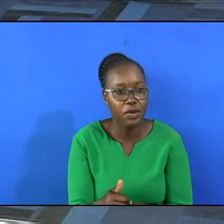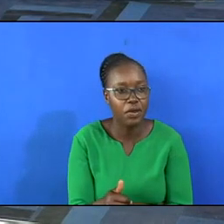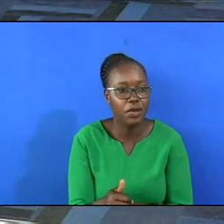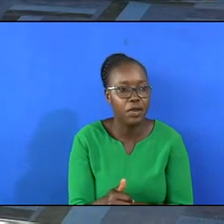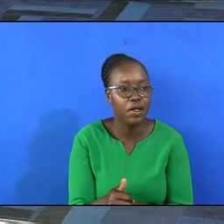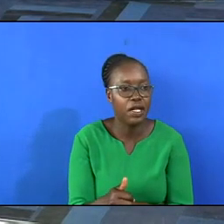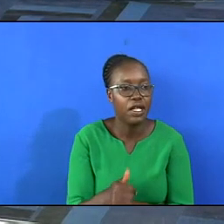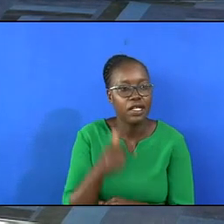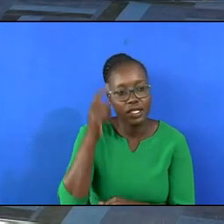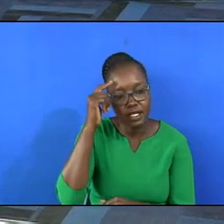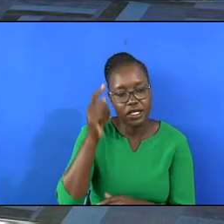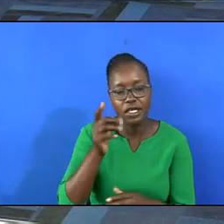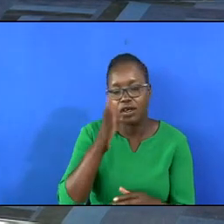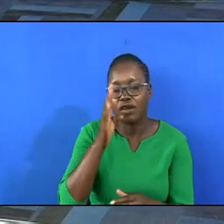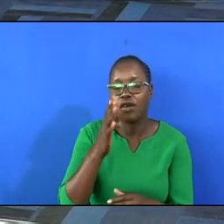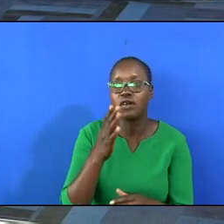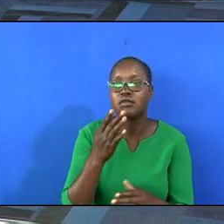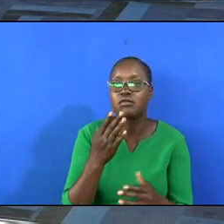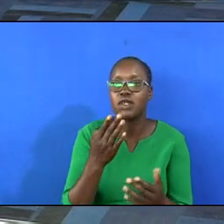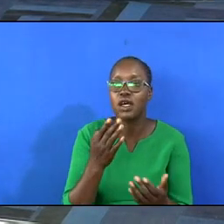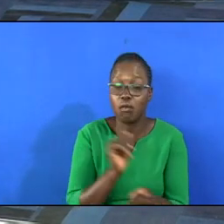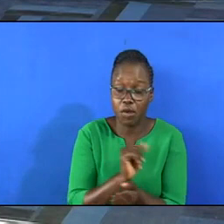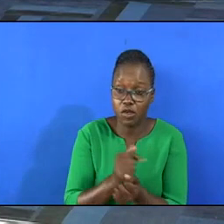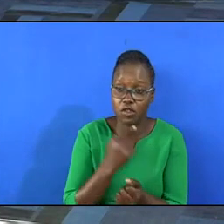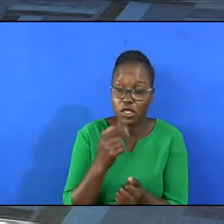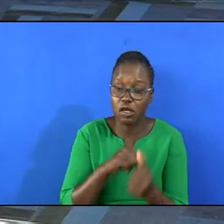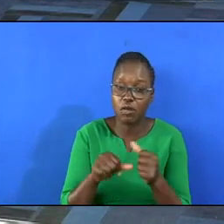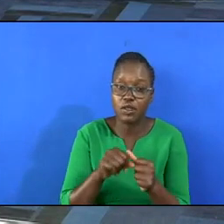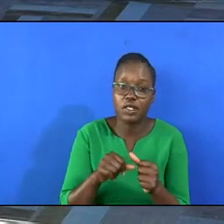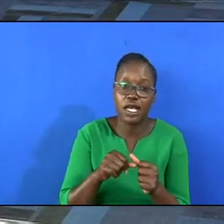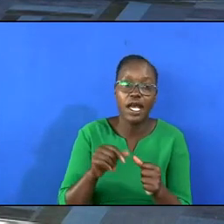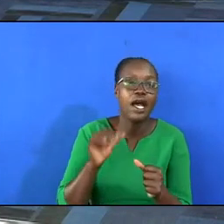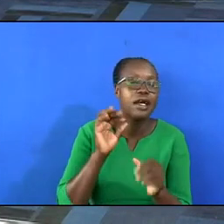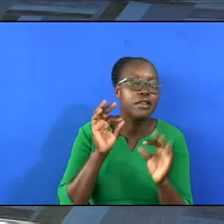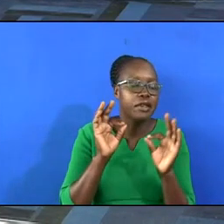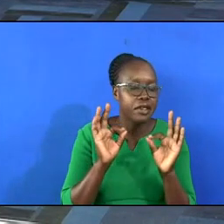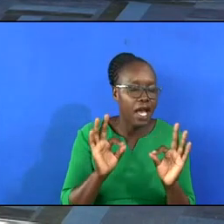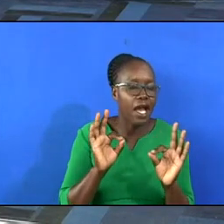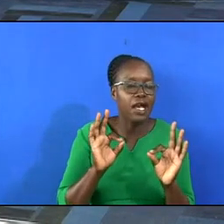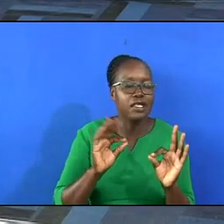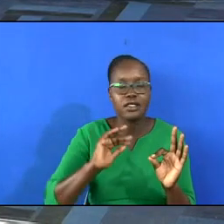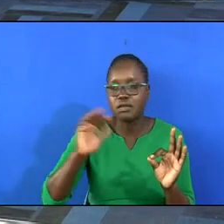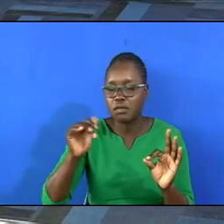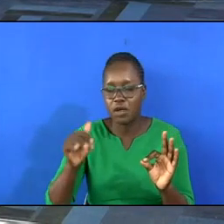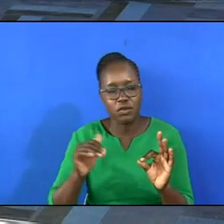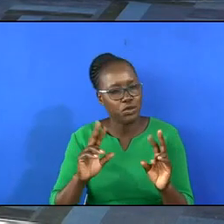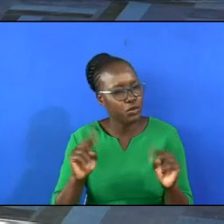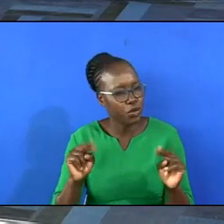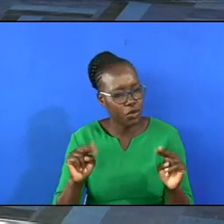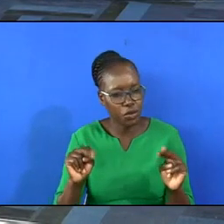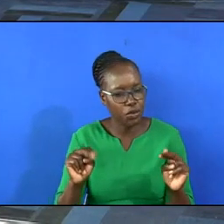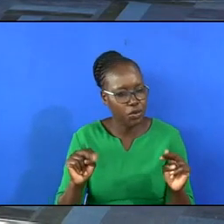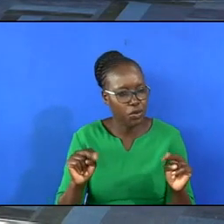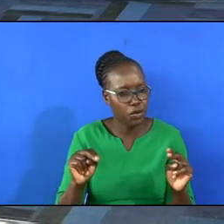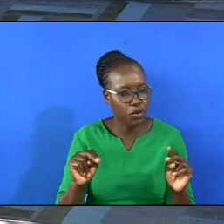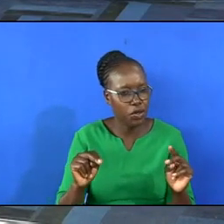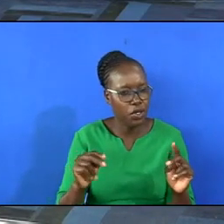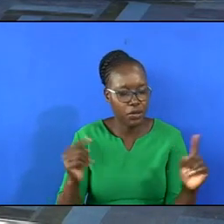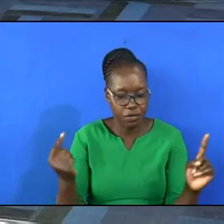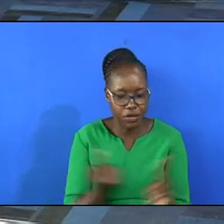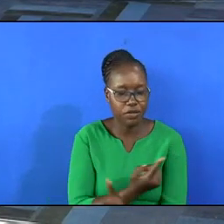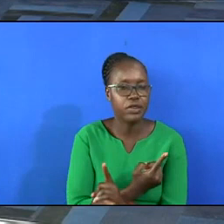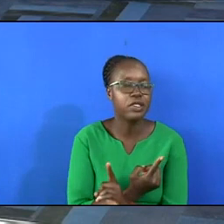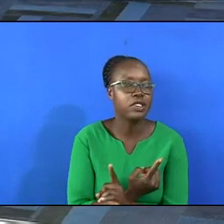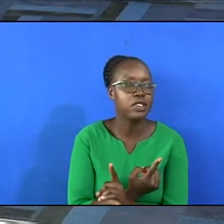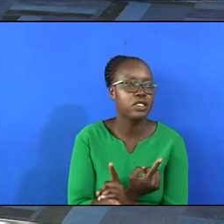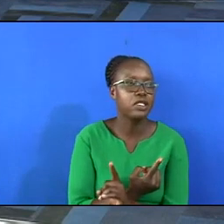They think Paul is speaking about the mansions because no eye has seen them. No, no, no, Paul doesn't speak about that.